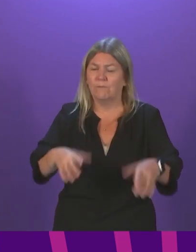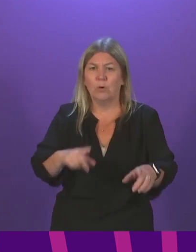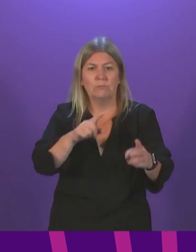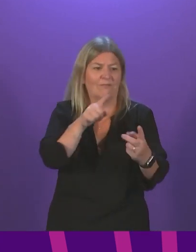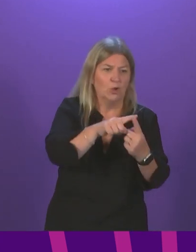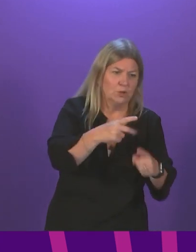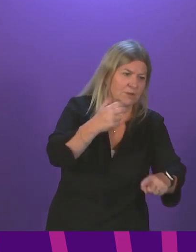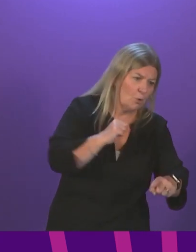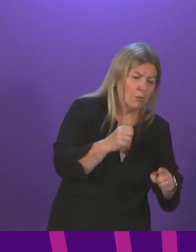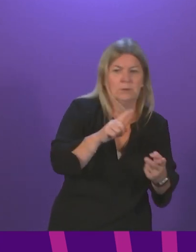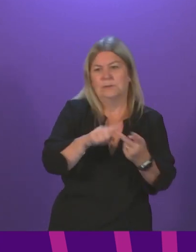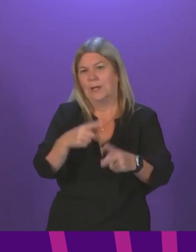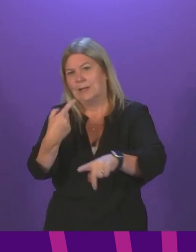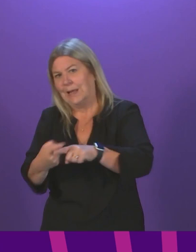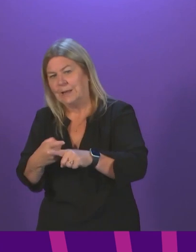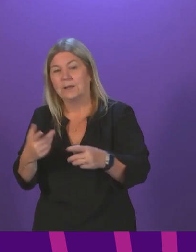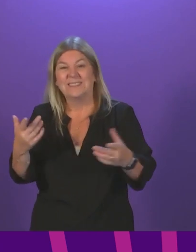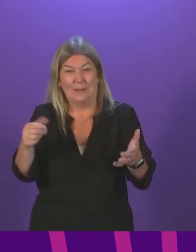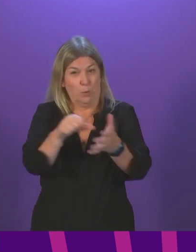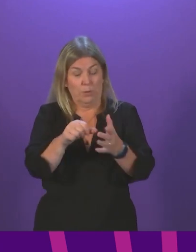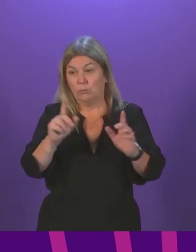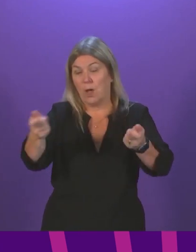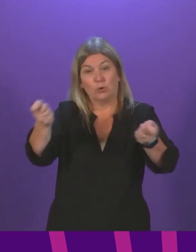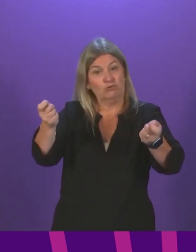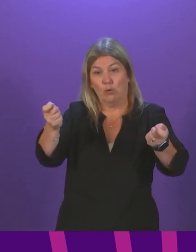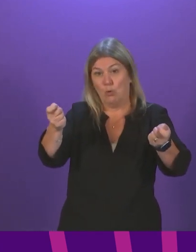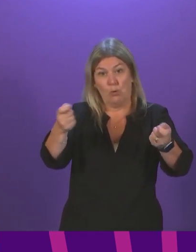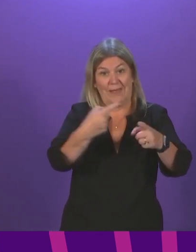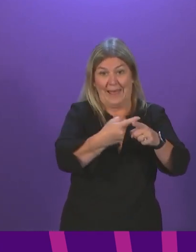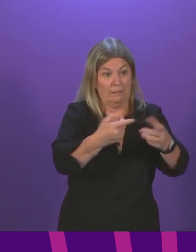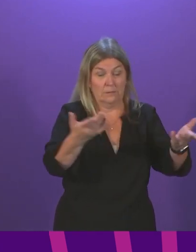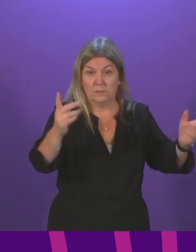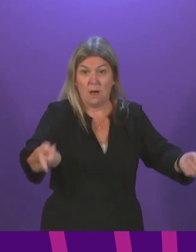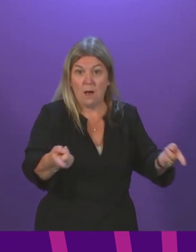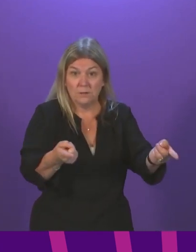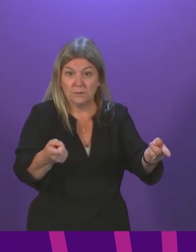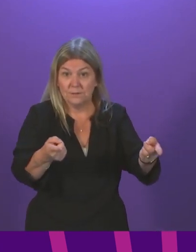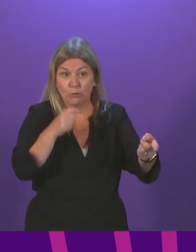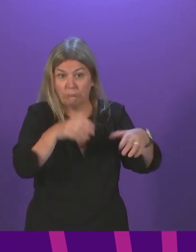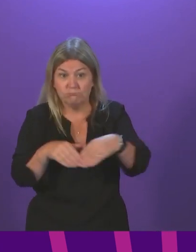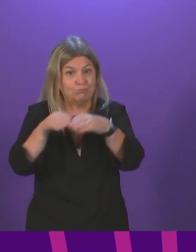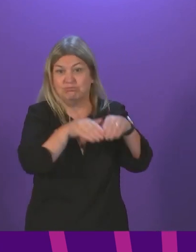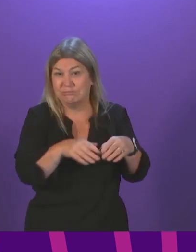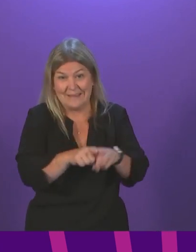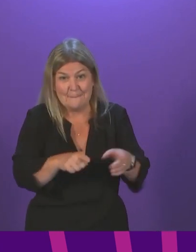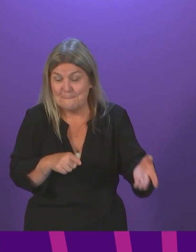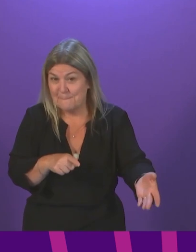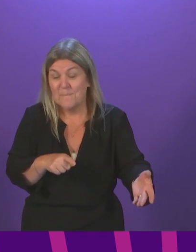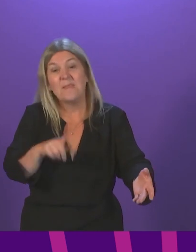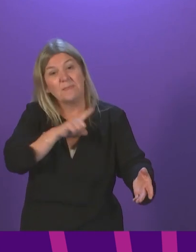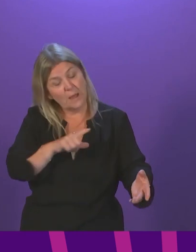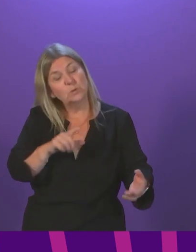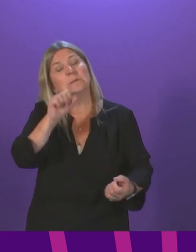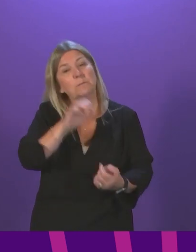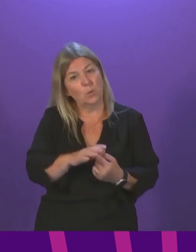we are not in control of what happens in England, so it's not something we can do unilaterally. That's why the discussions between governments are